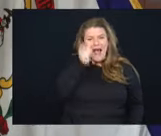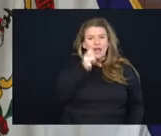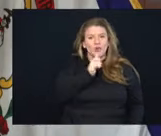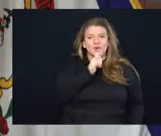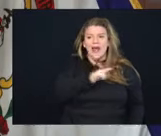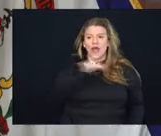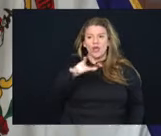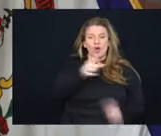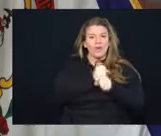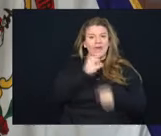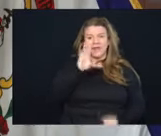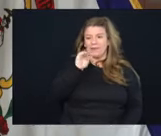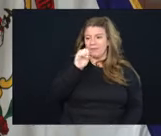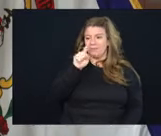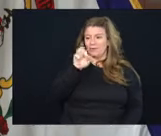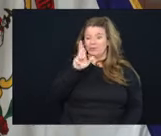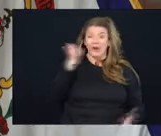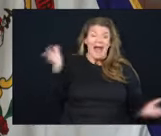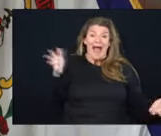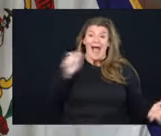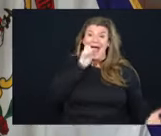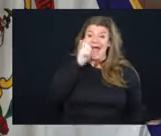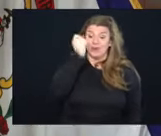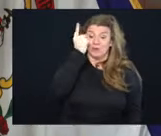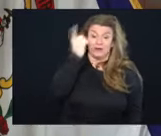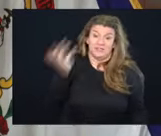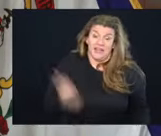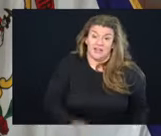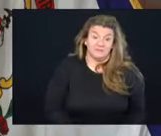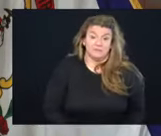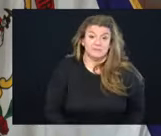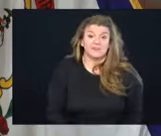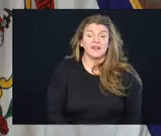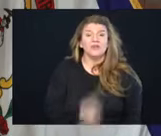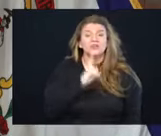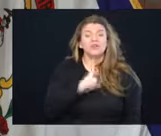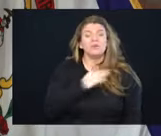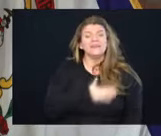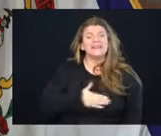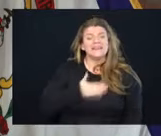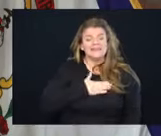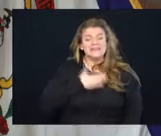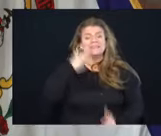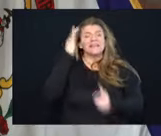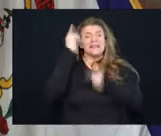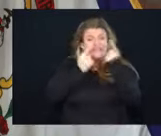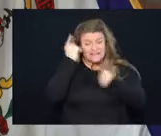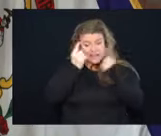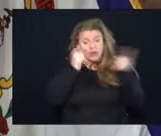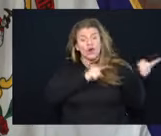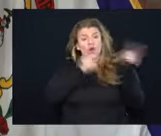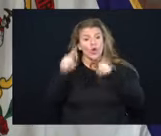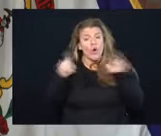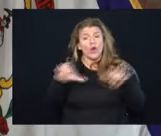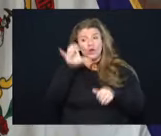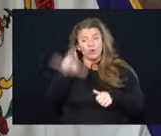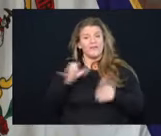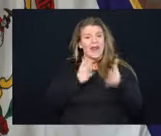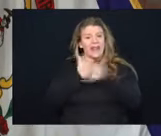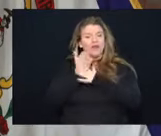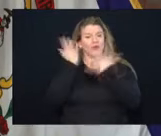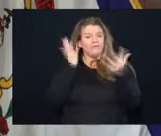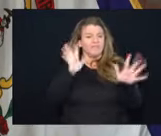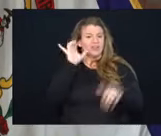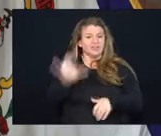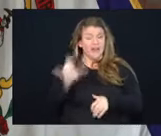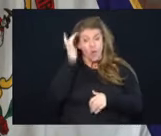get that booster shot. I just don't get it. I don't understand. So please, please consider getting that done and getting across the finish line on